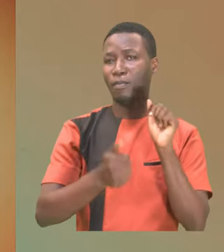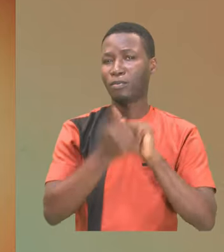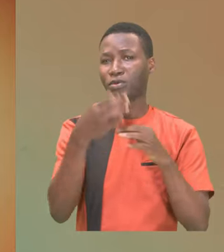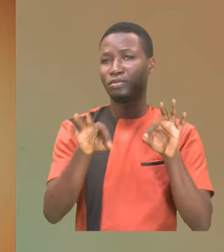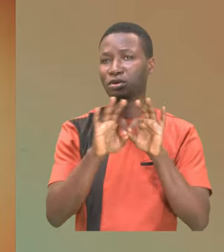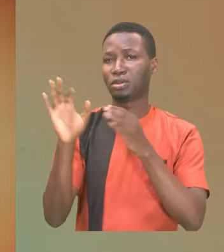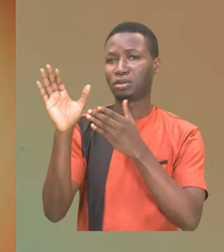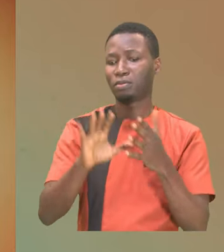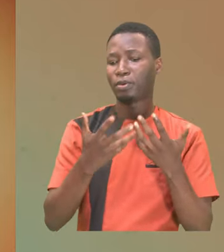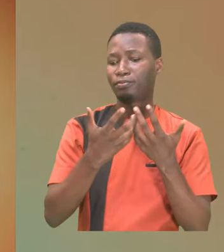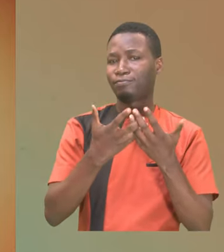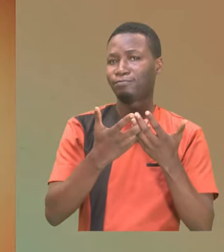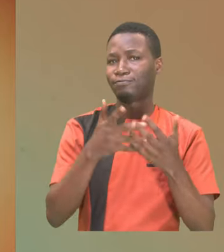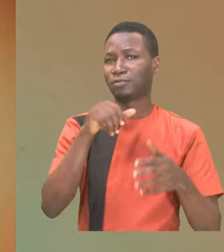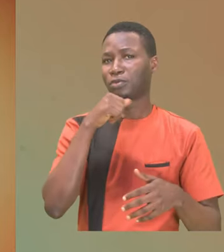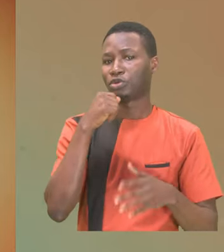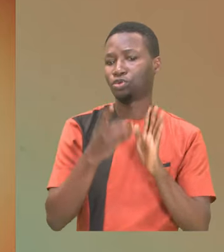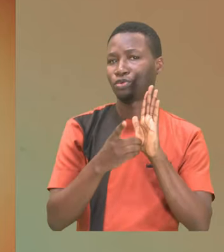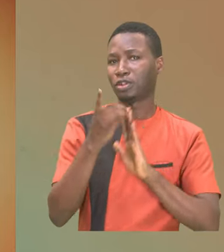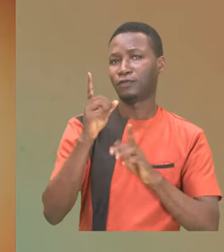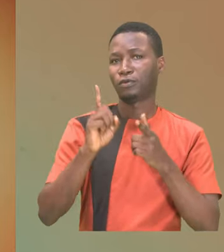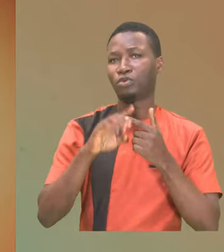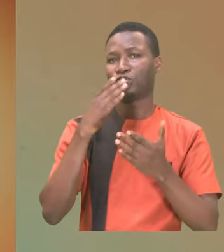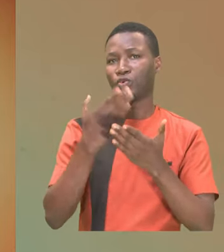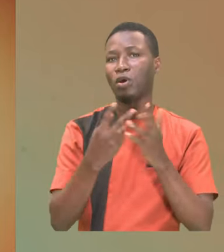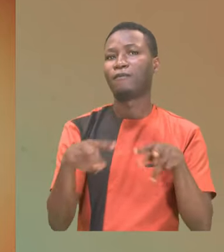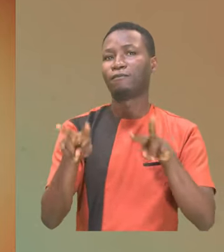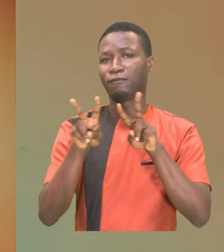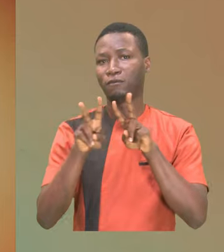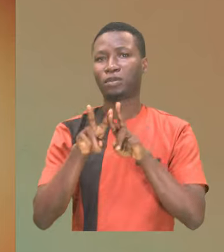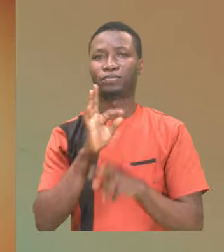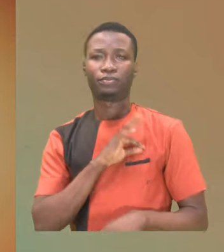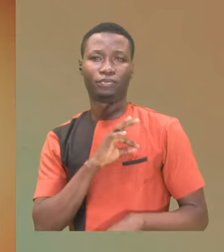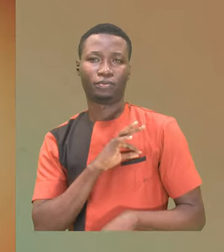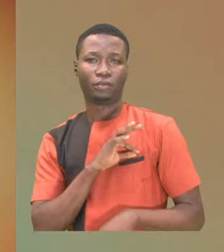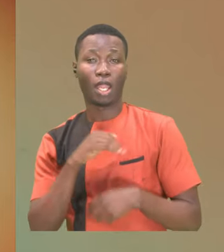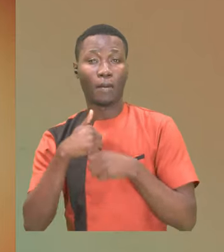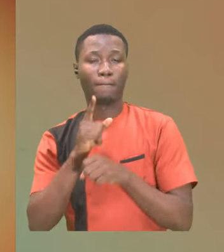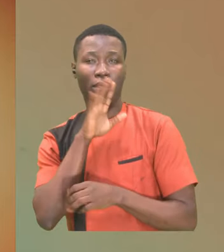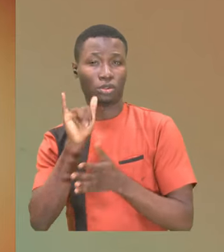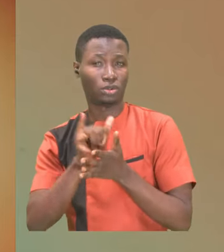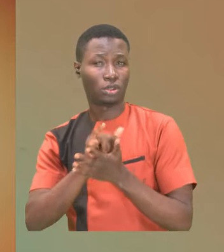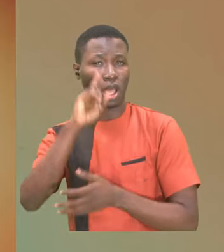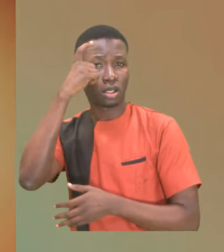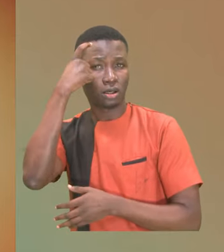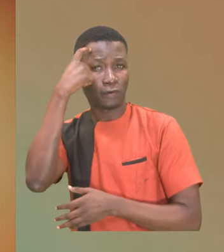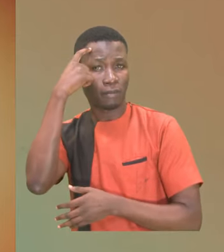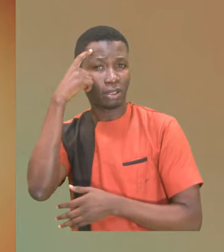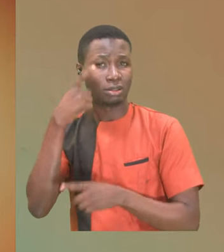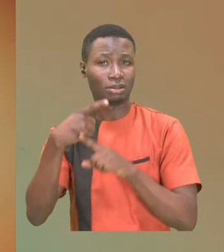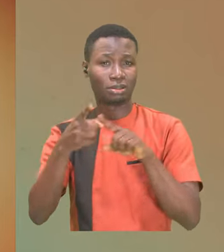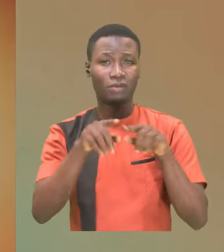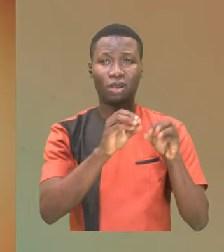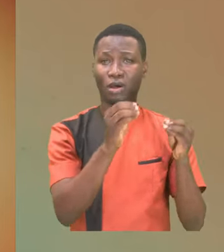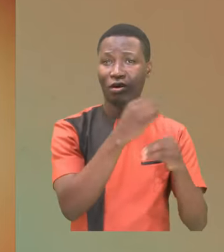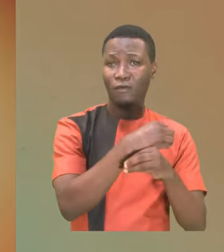mechanization and developing the farm-to-table value chain, making sure that the government, its agencies,